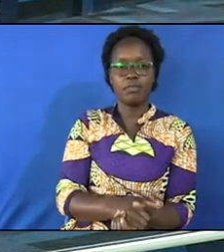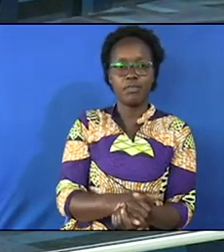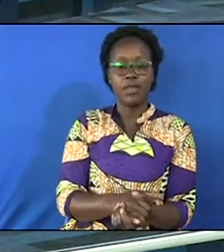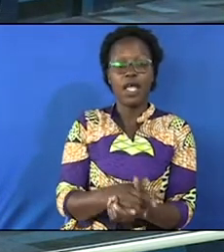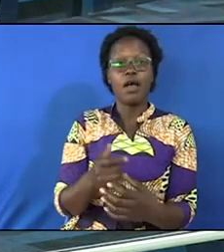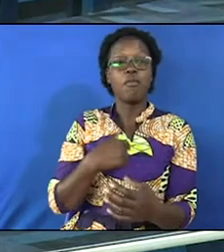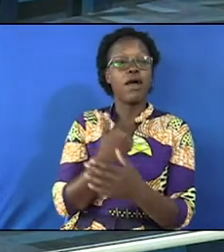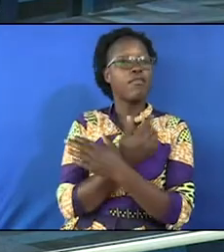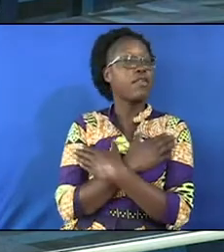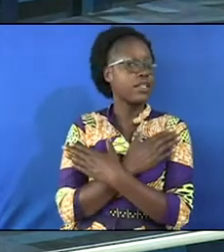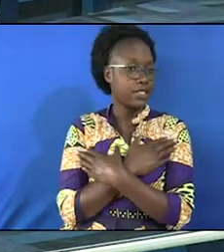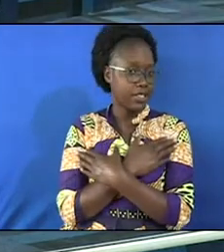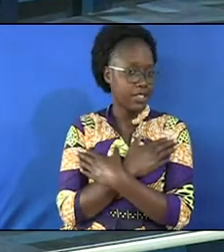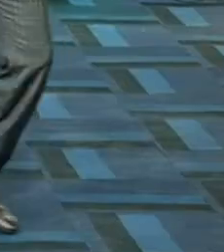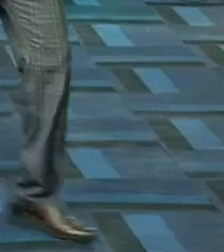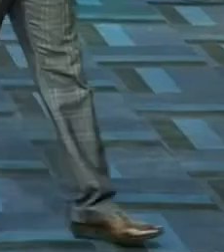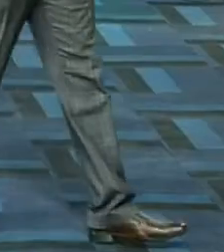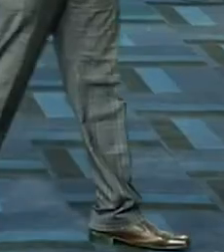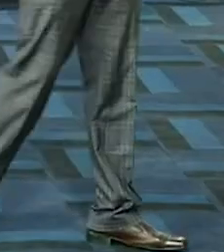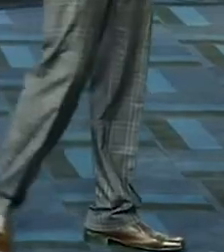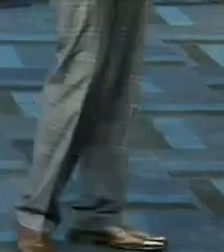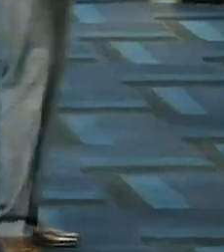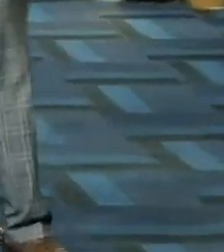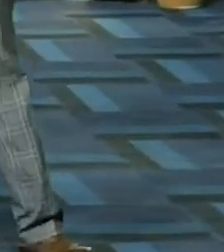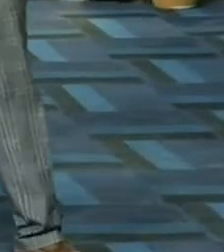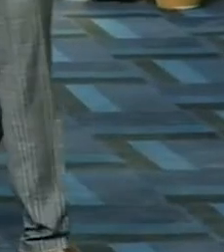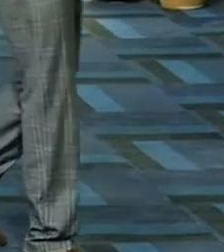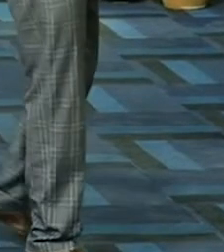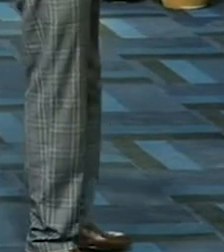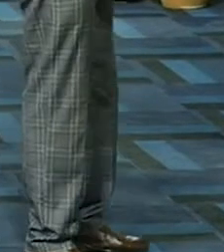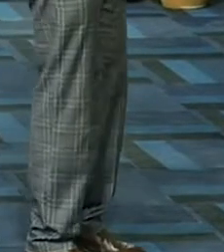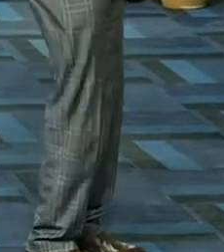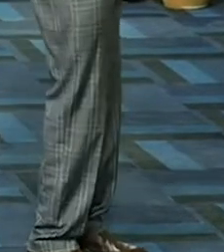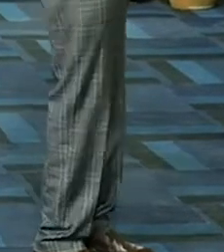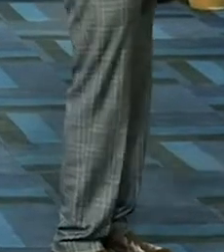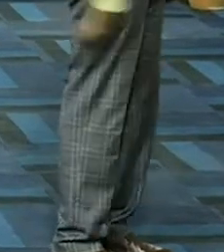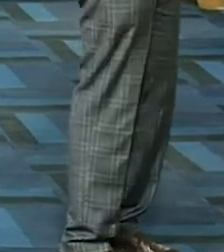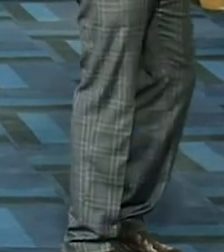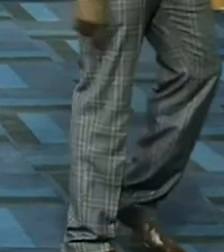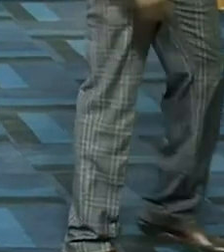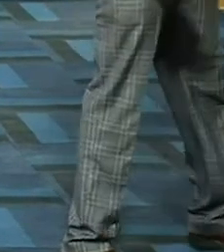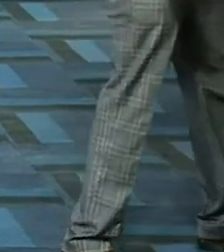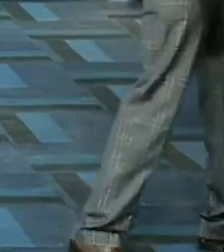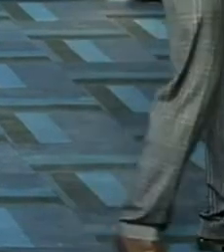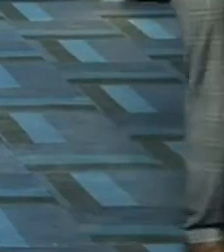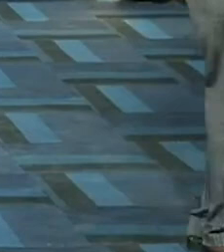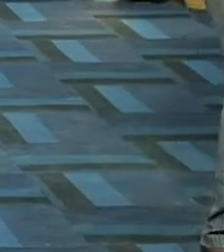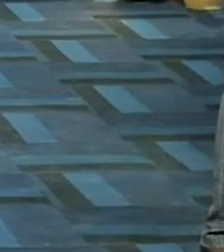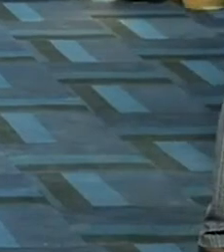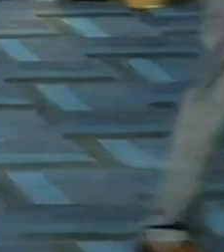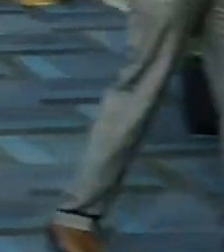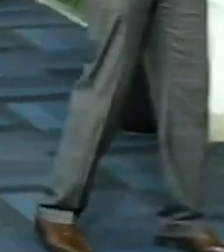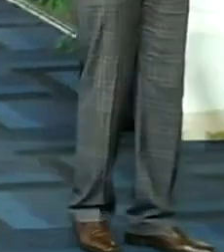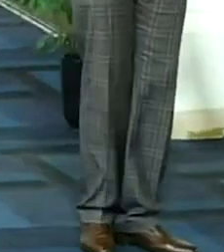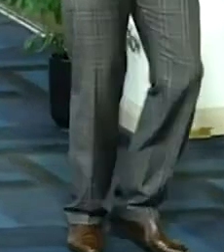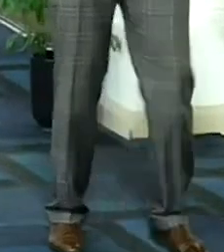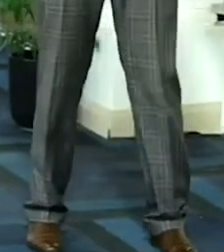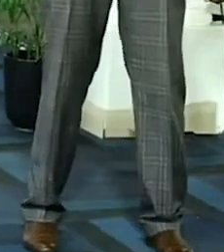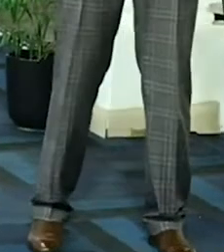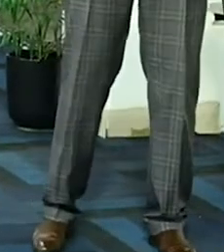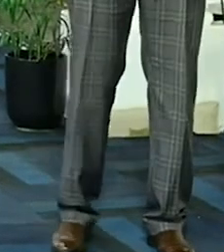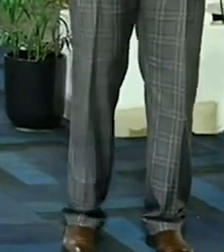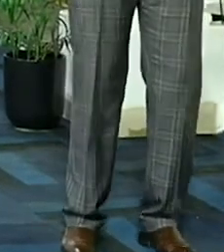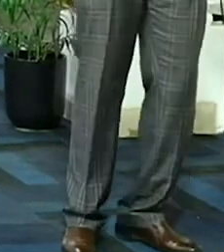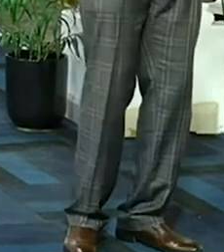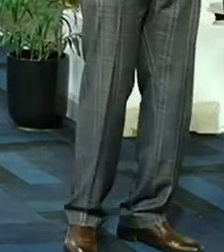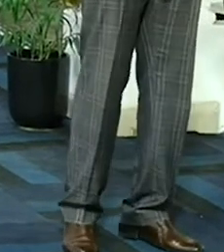my friend this is the way Jesus is the way of righteousness my friend there's a way when you